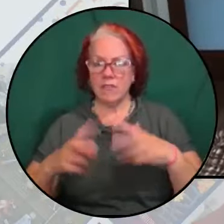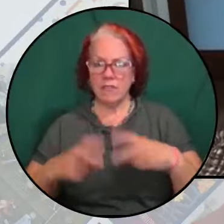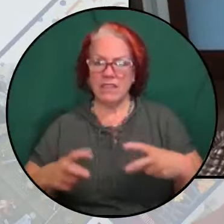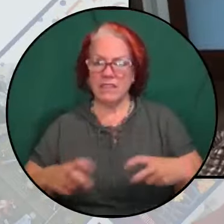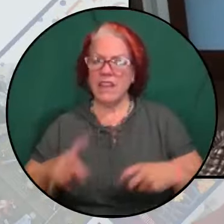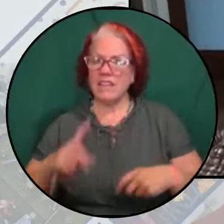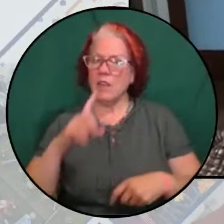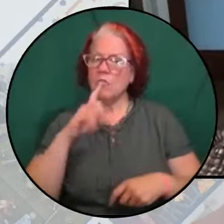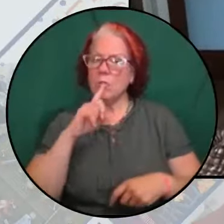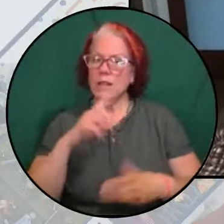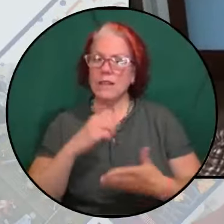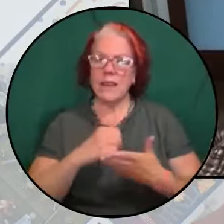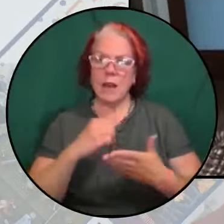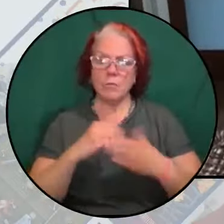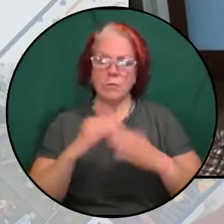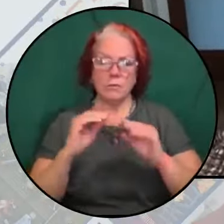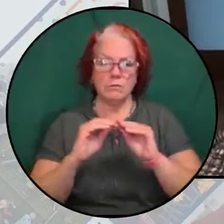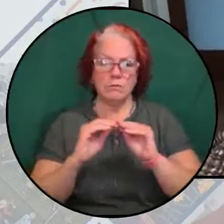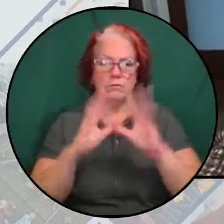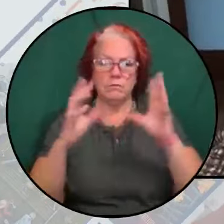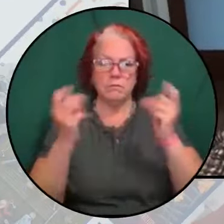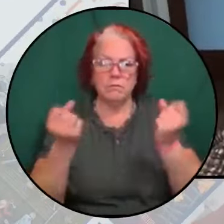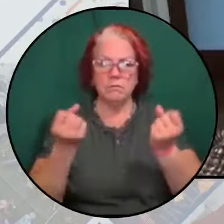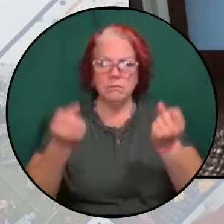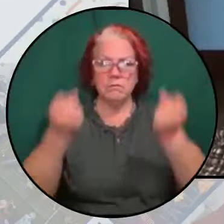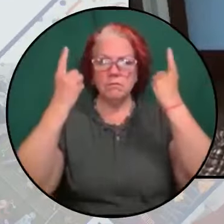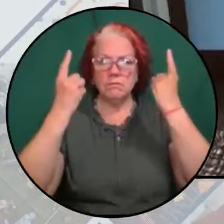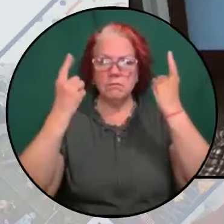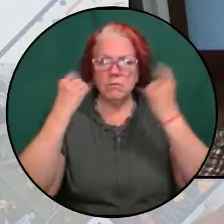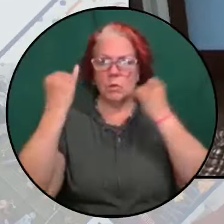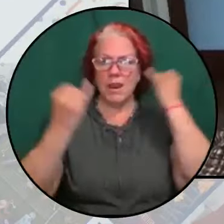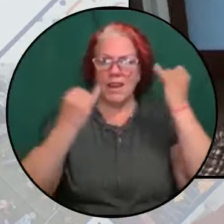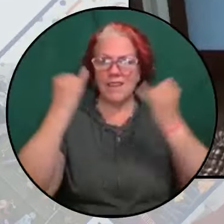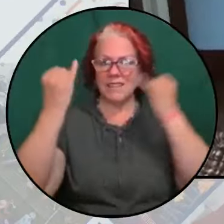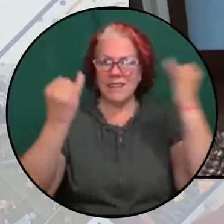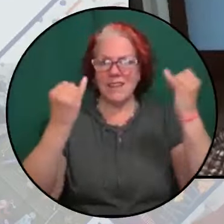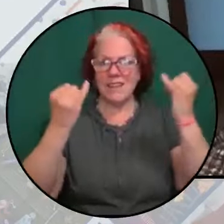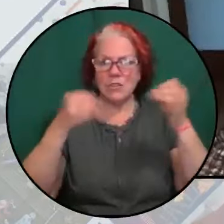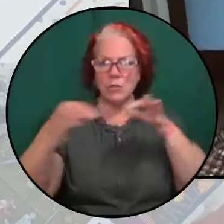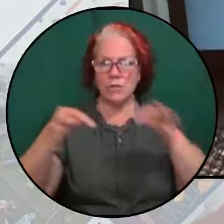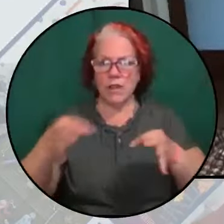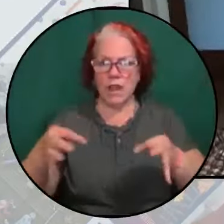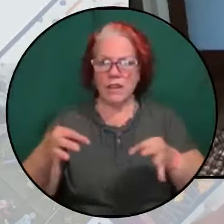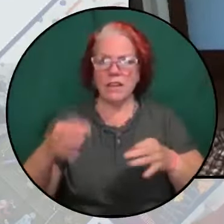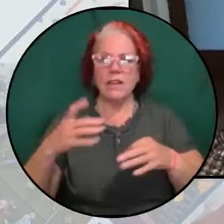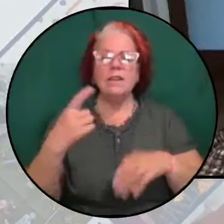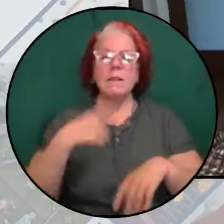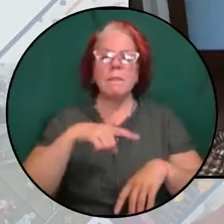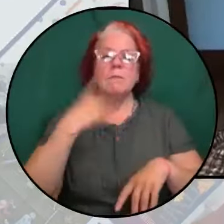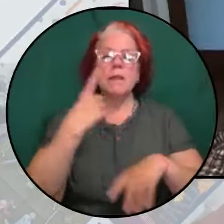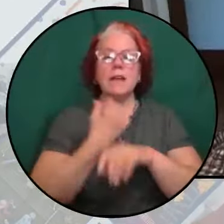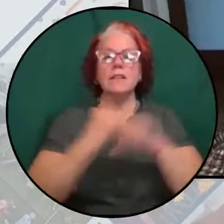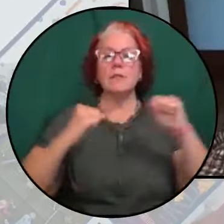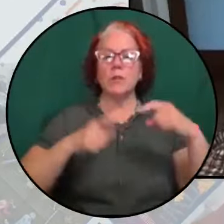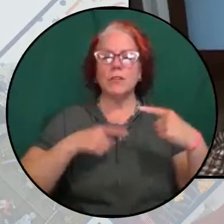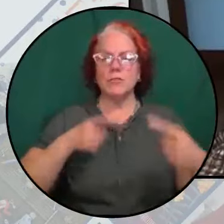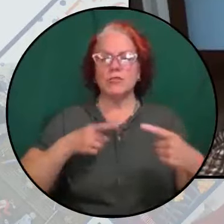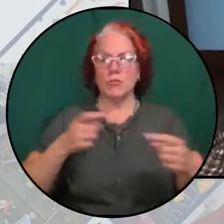to a movement that has helped to define the black liberation struggle for many, many decades.